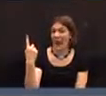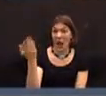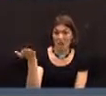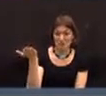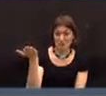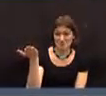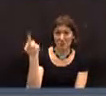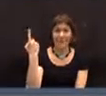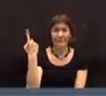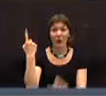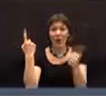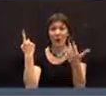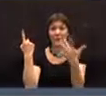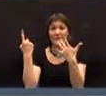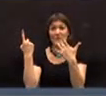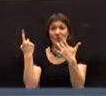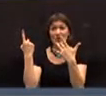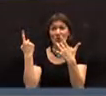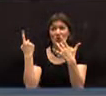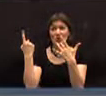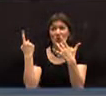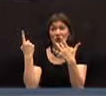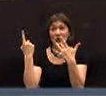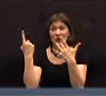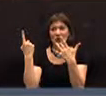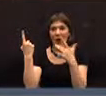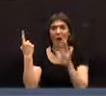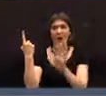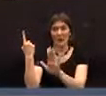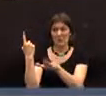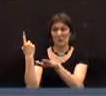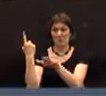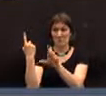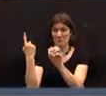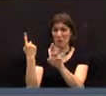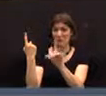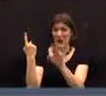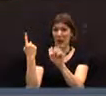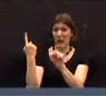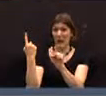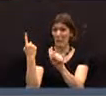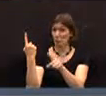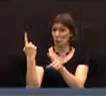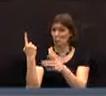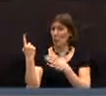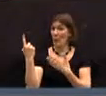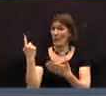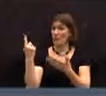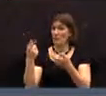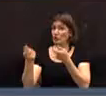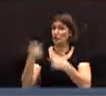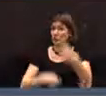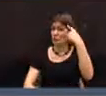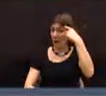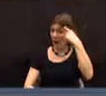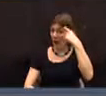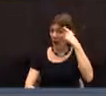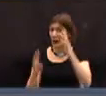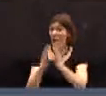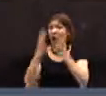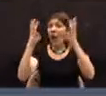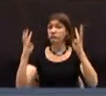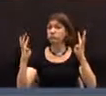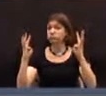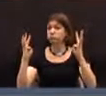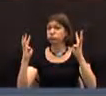Mr. Dimes is one. But the question is, Mr. Dimes, uh, would you be, uh, satisfied if it was a